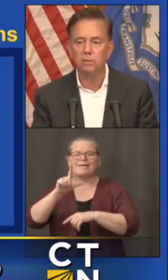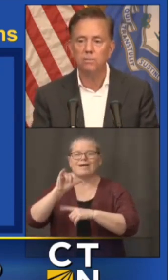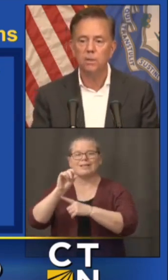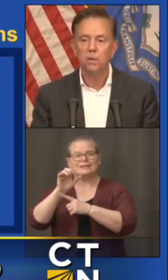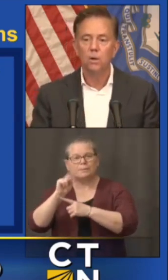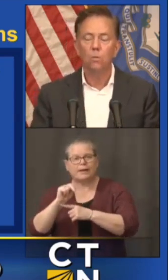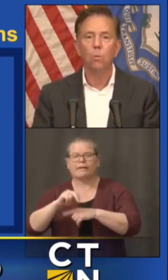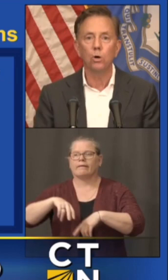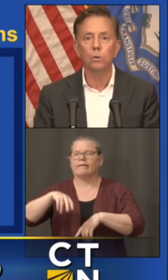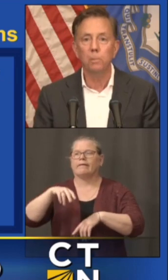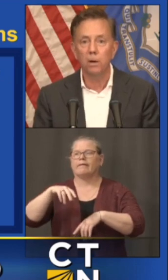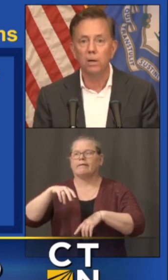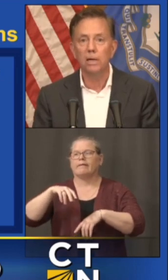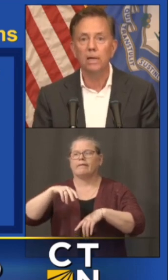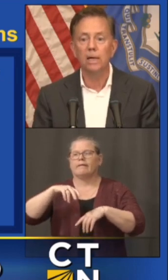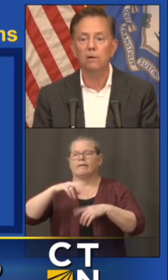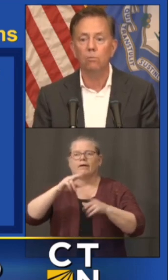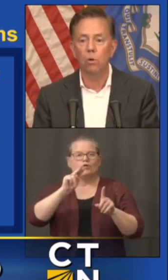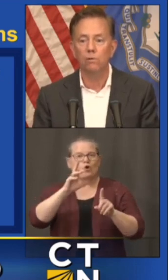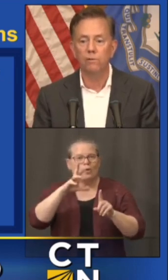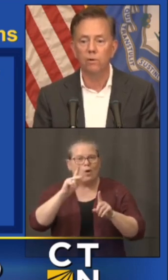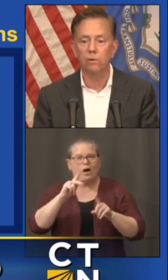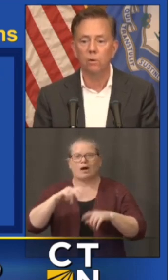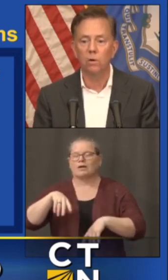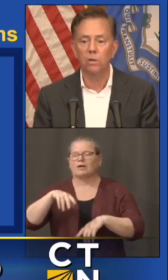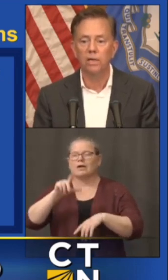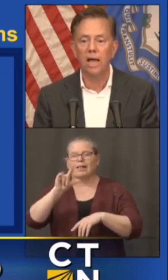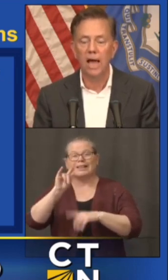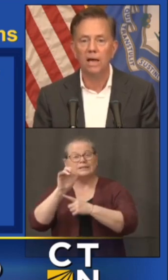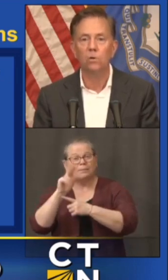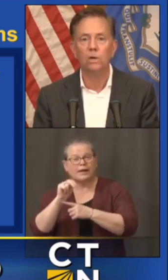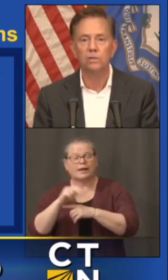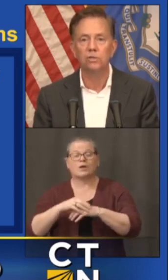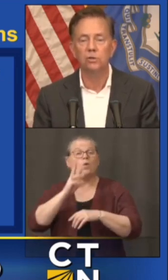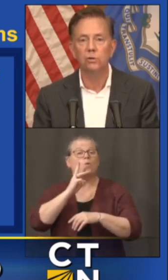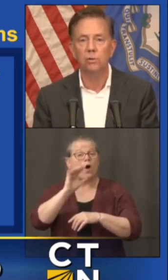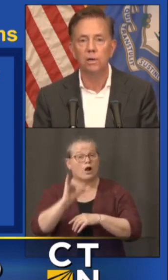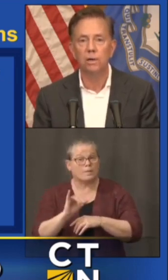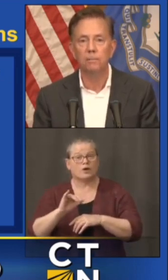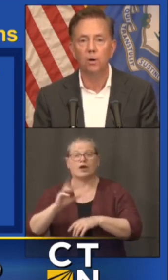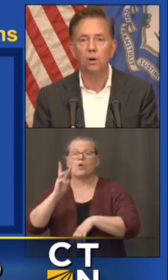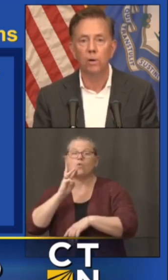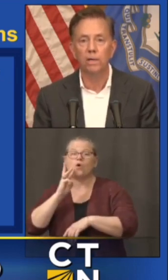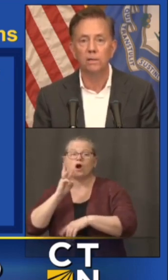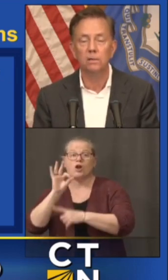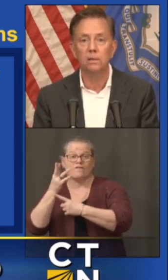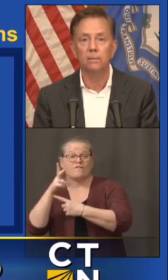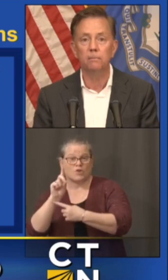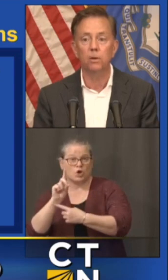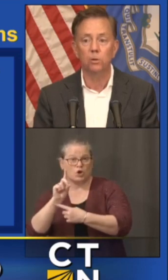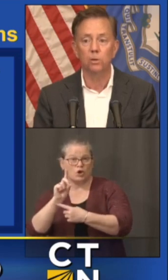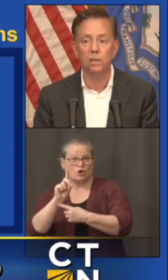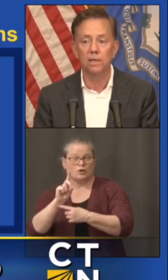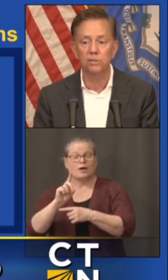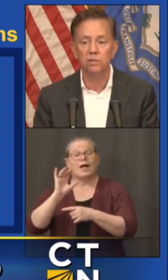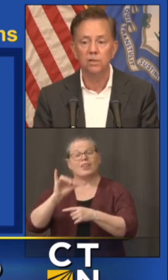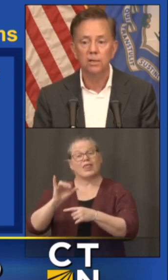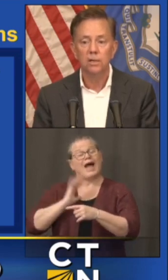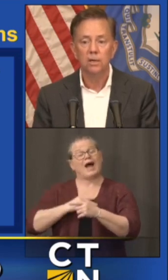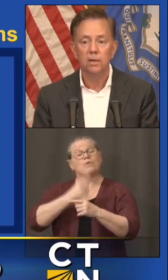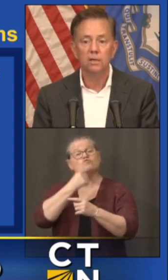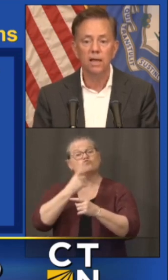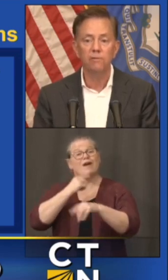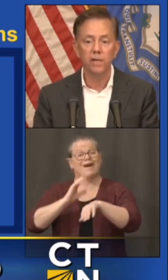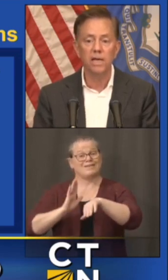Salem Waterbury and Waterford are all the add-ons to our red alert list